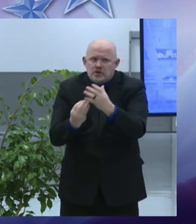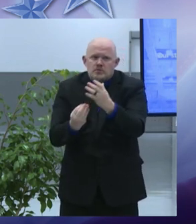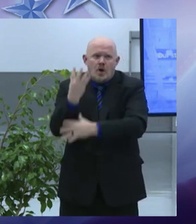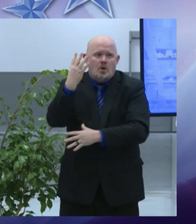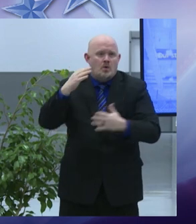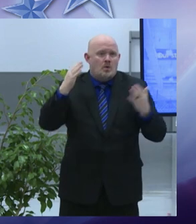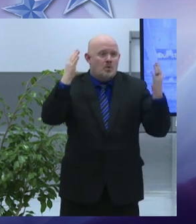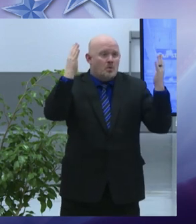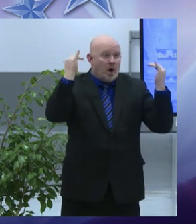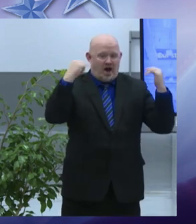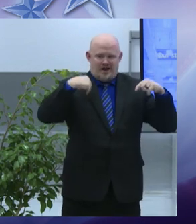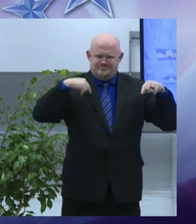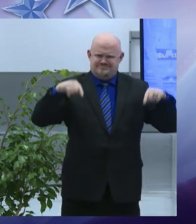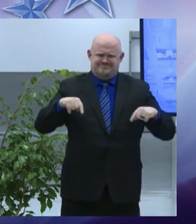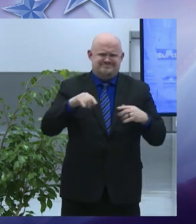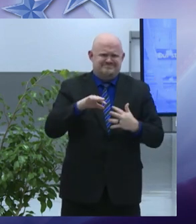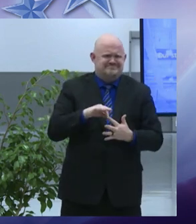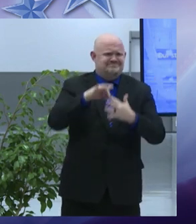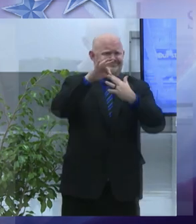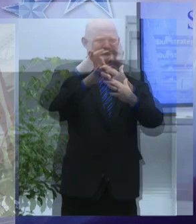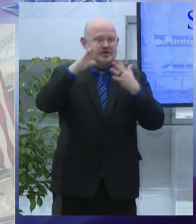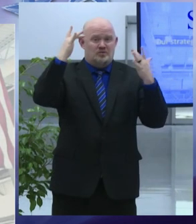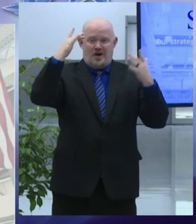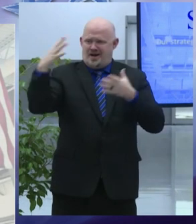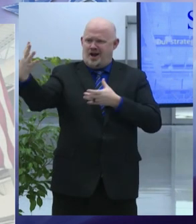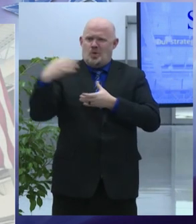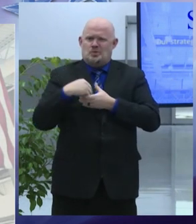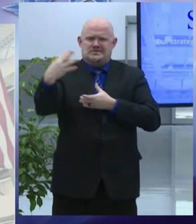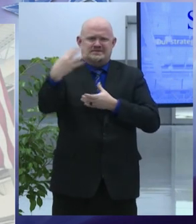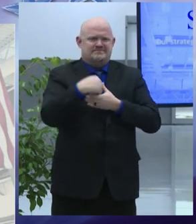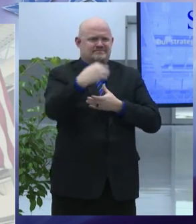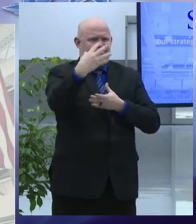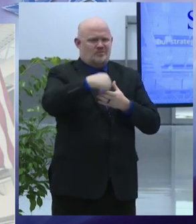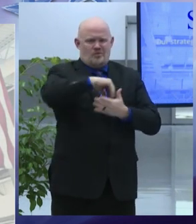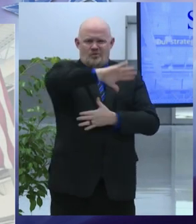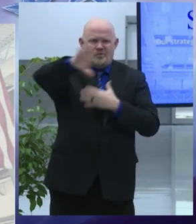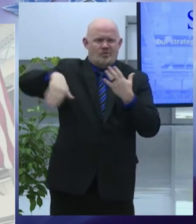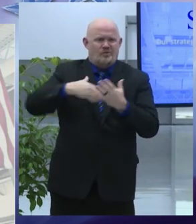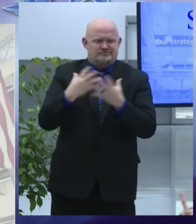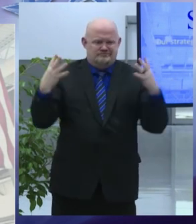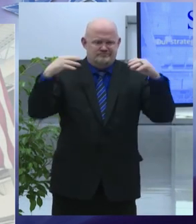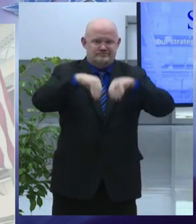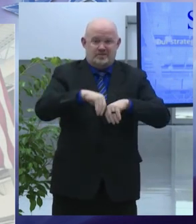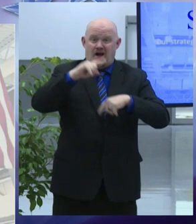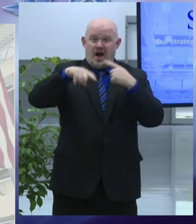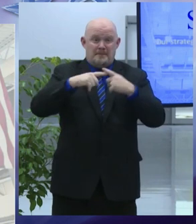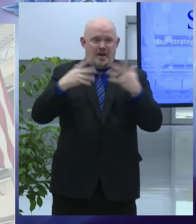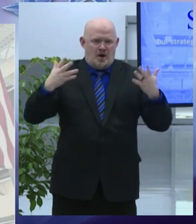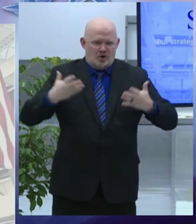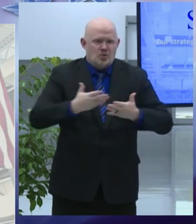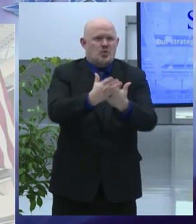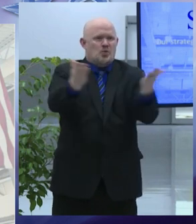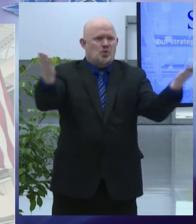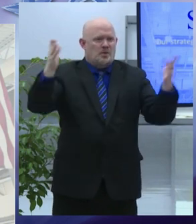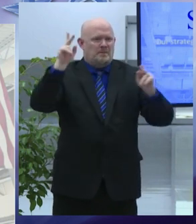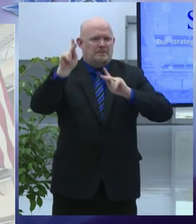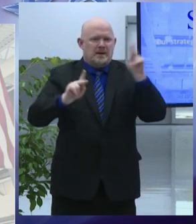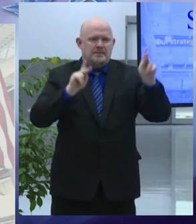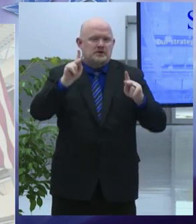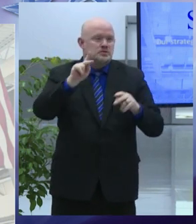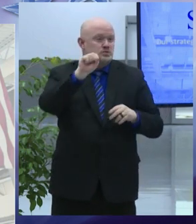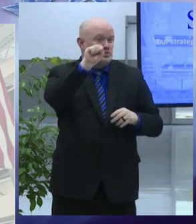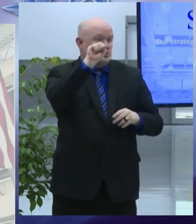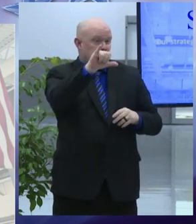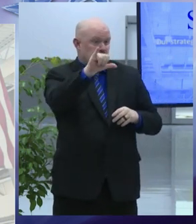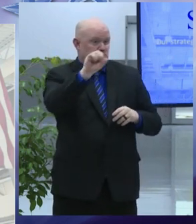inclusive it's about people everything about the Syracuse surge is designed to create opportunity first